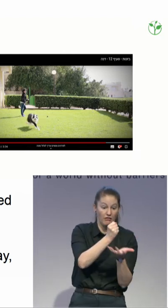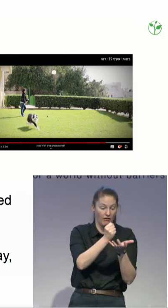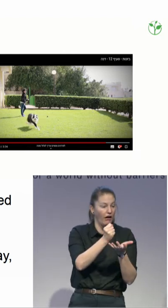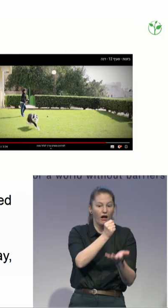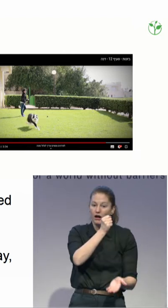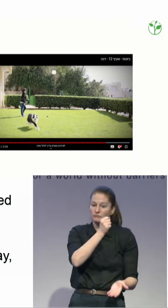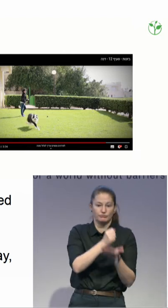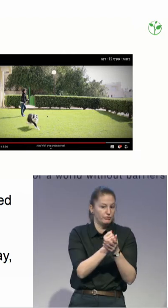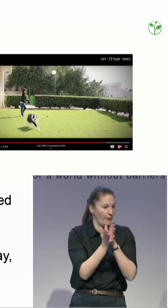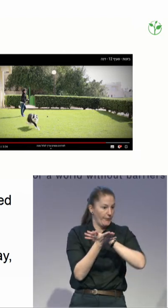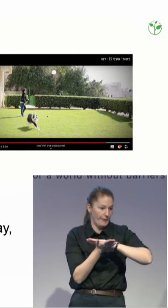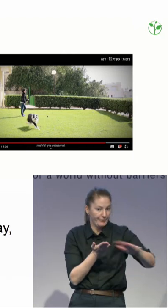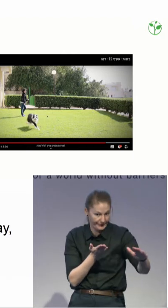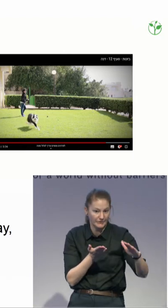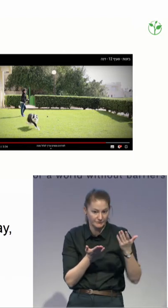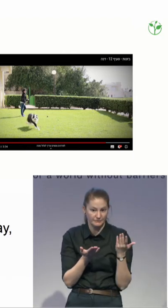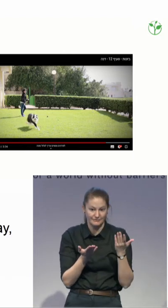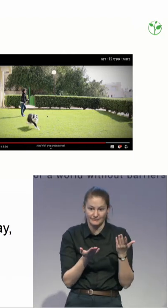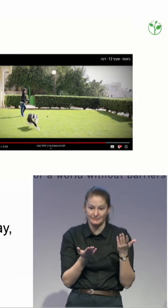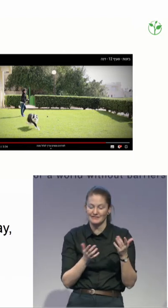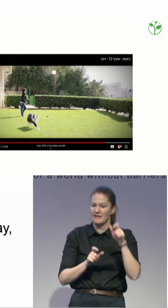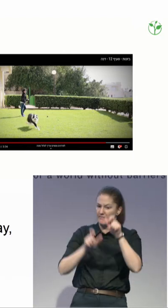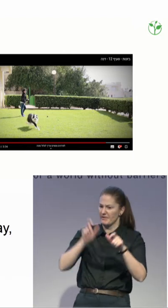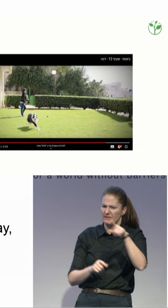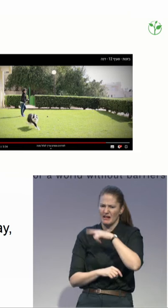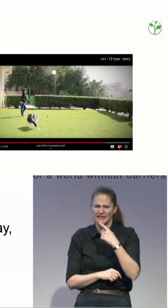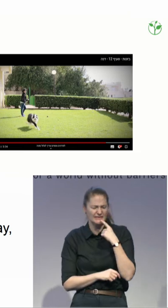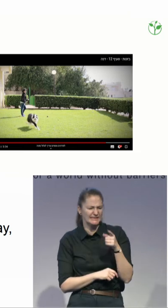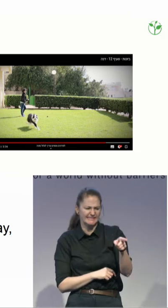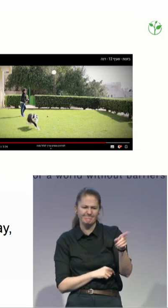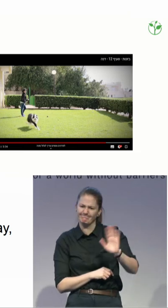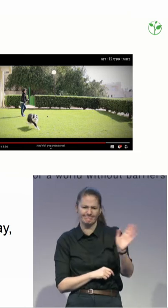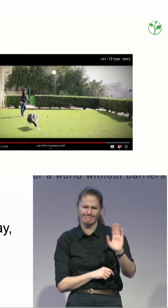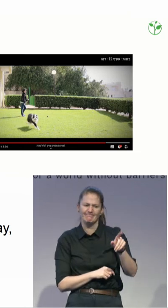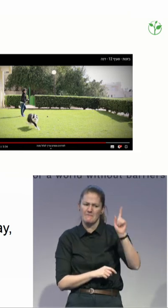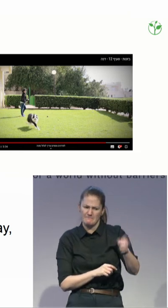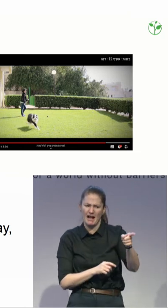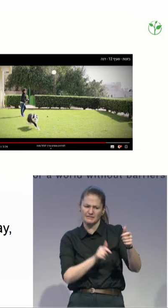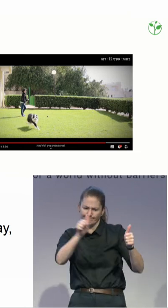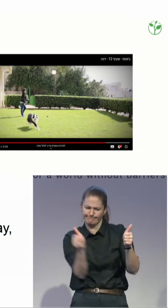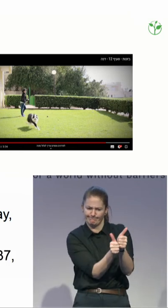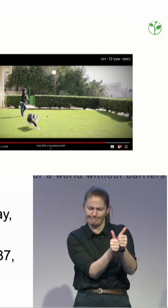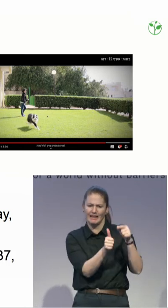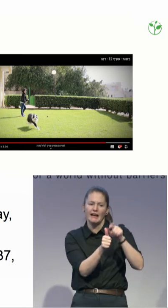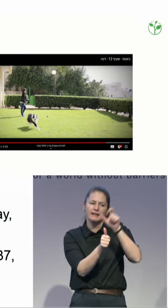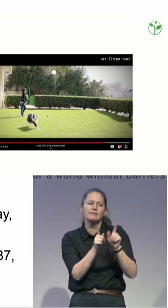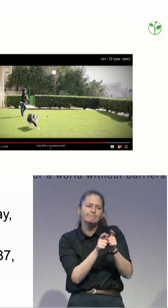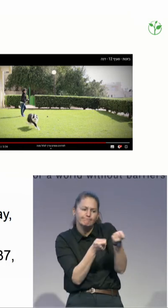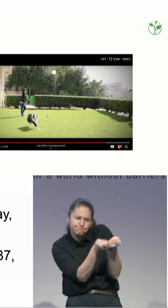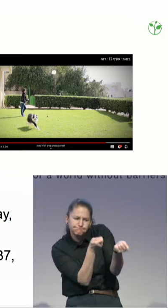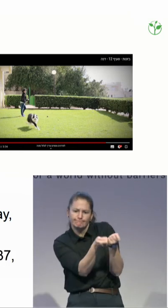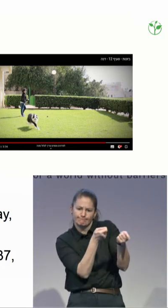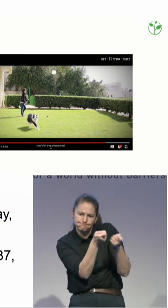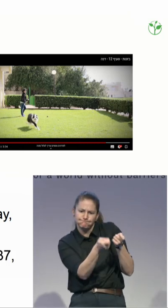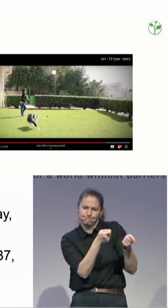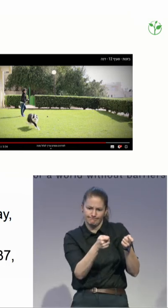And at the age of 37, something like that, she found herself inside that prison. Her parents